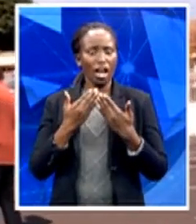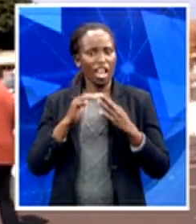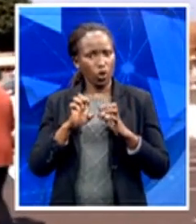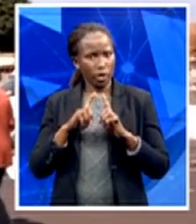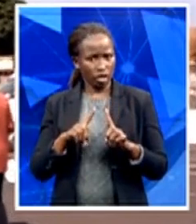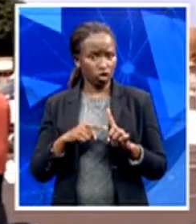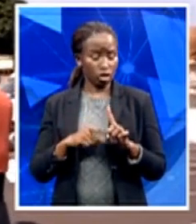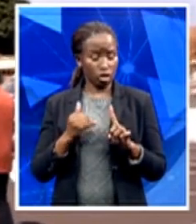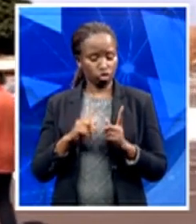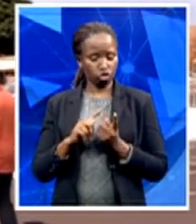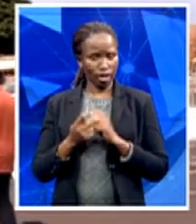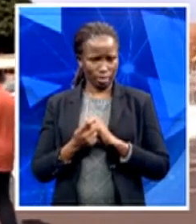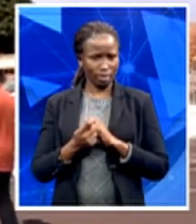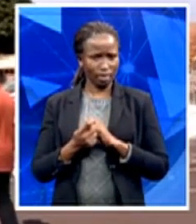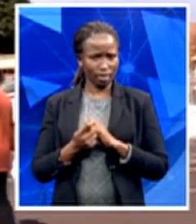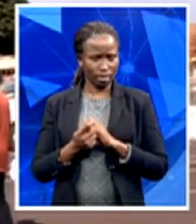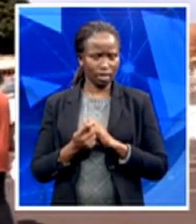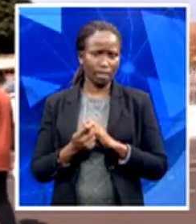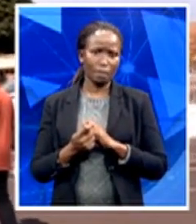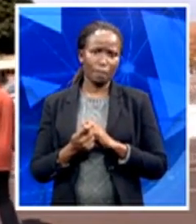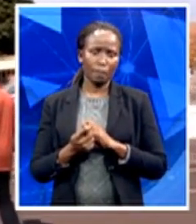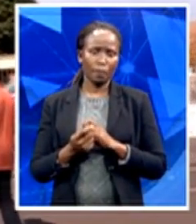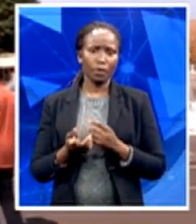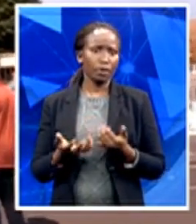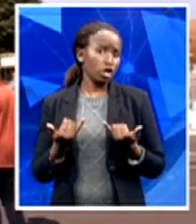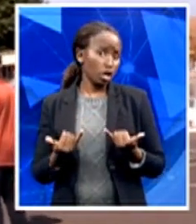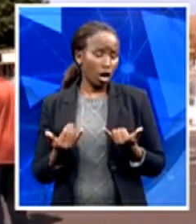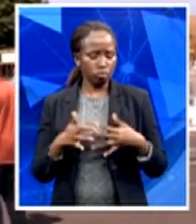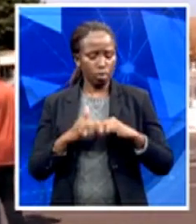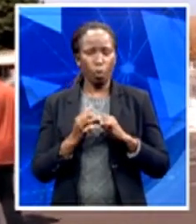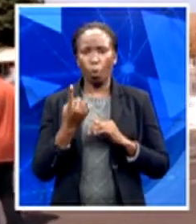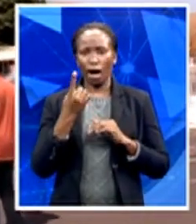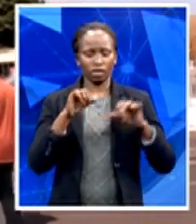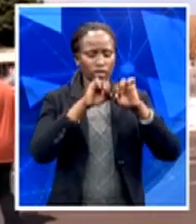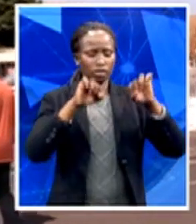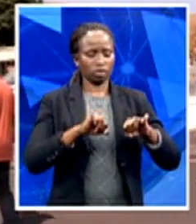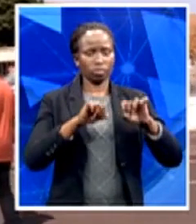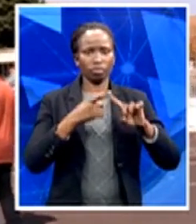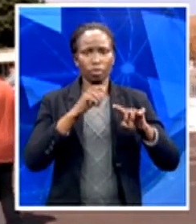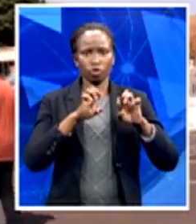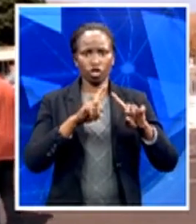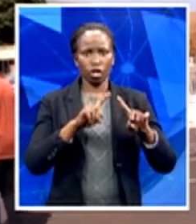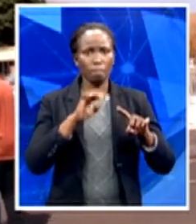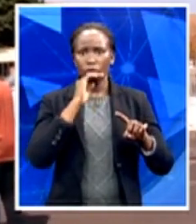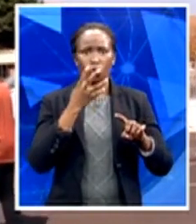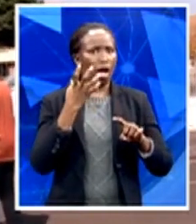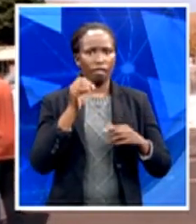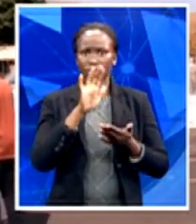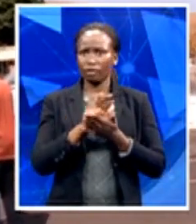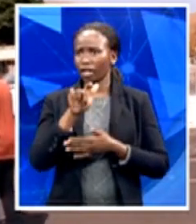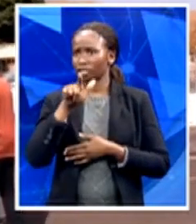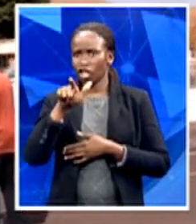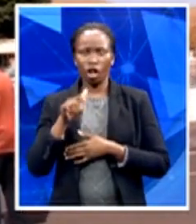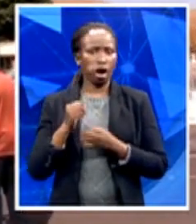now you have one system of education in the country. You no longer have 17 and so on. You have one system of education.